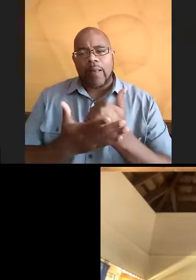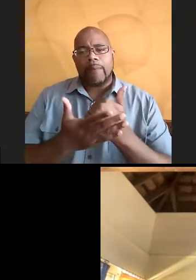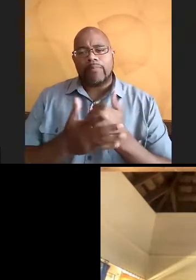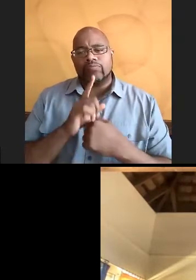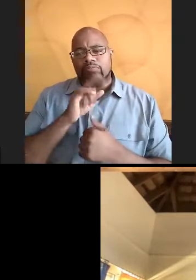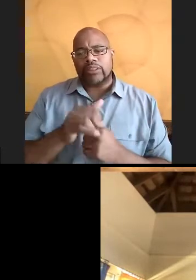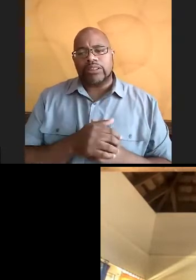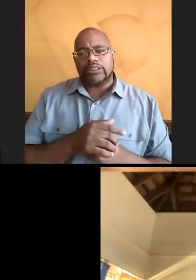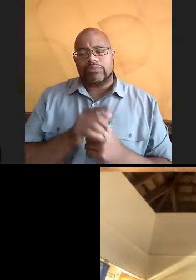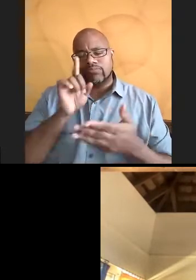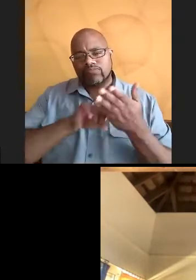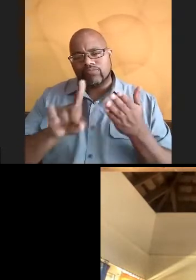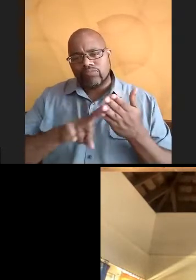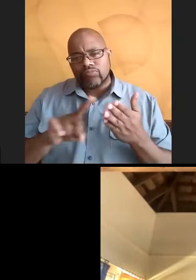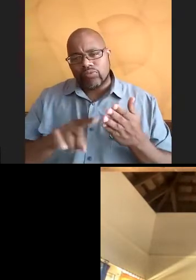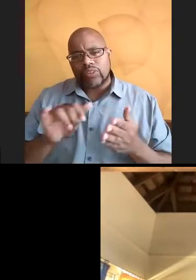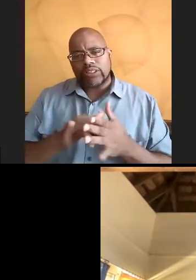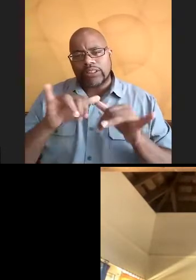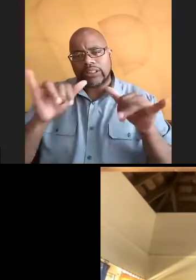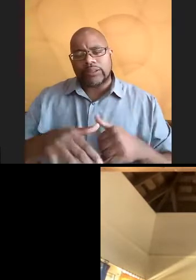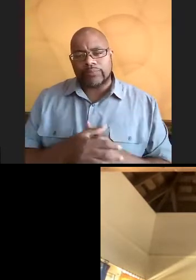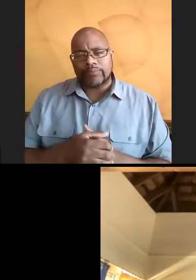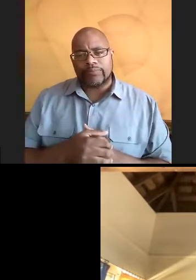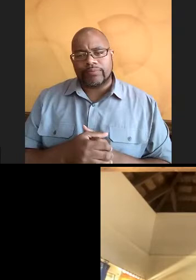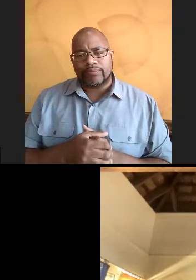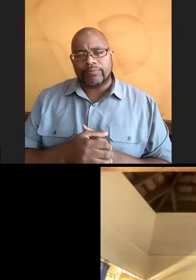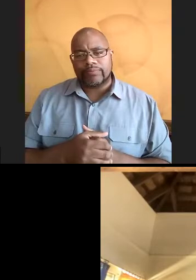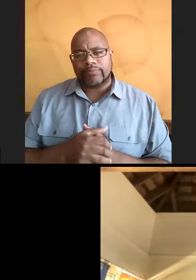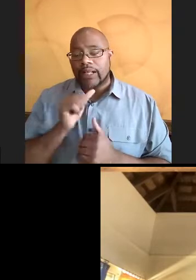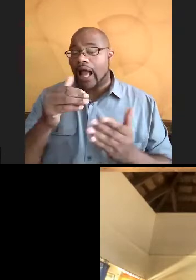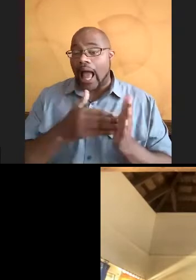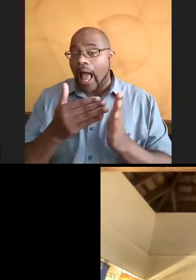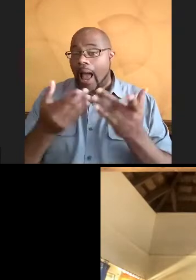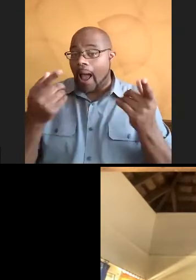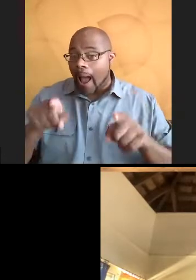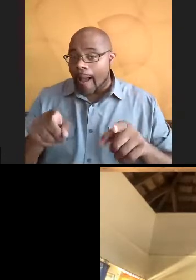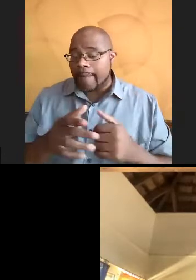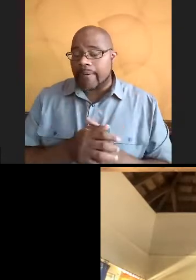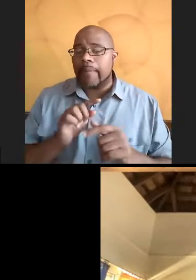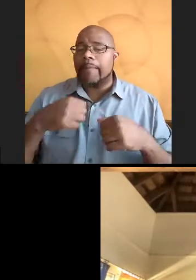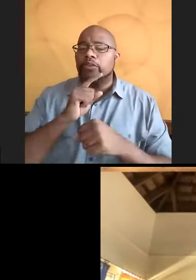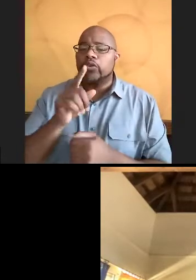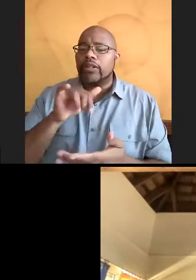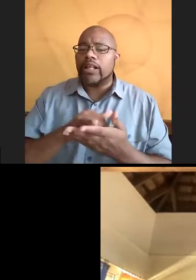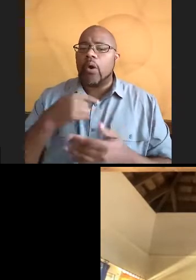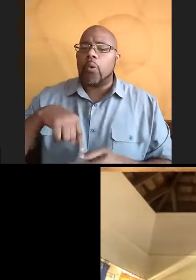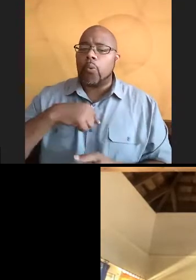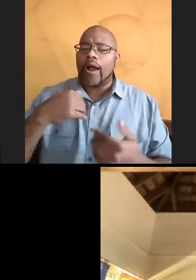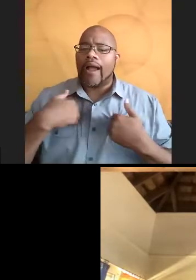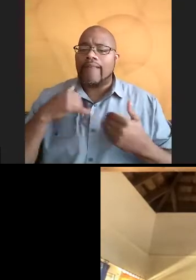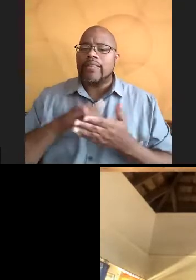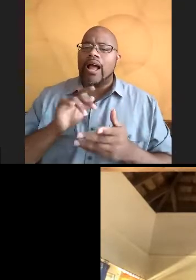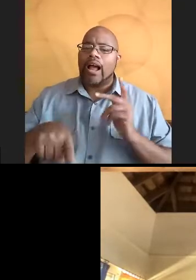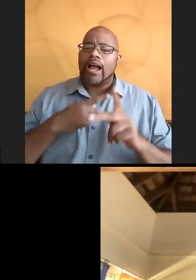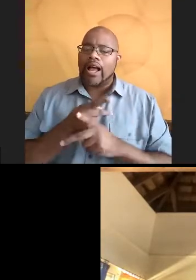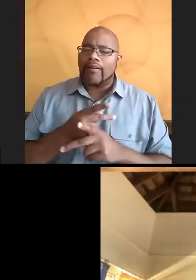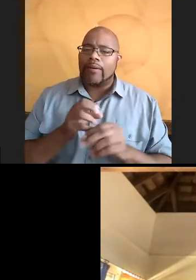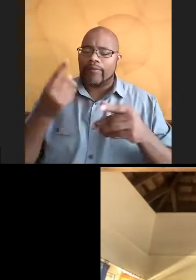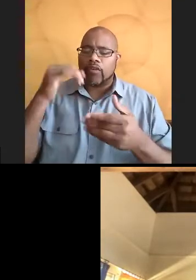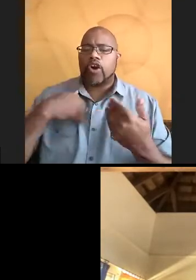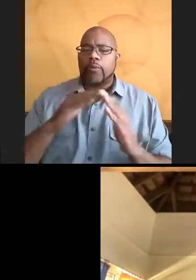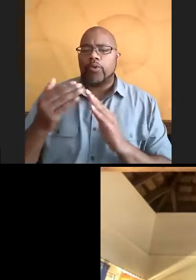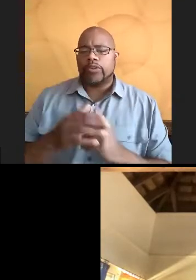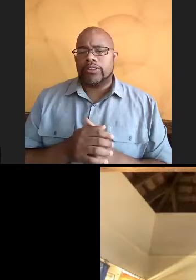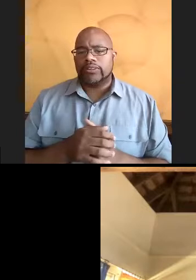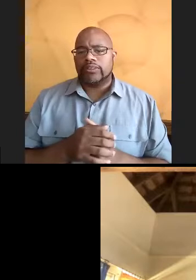explore these ecosystems. But that doesn't happen often for us. So making sure that we have those opportunities for our community is